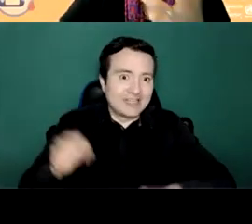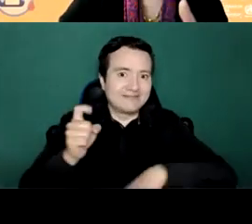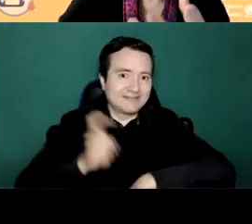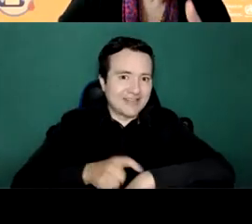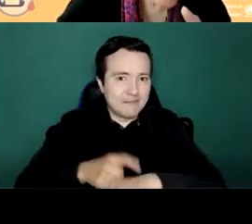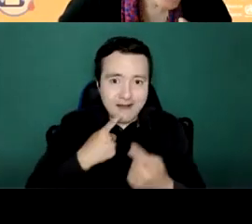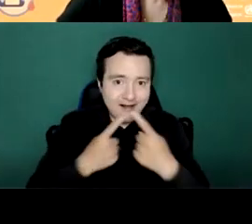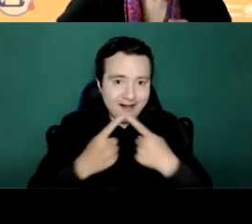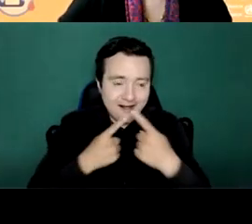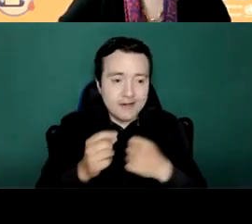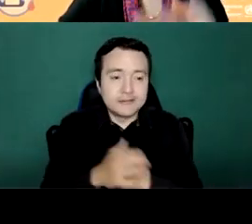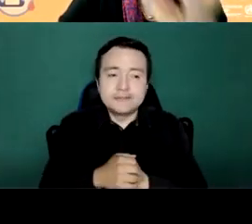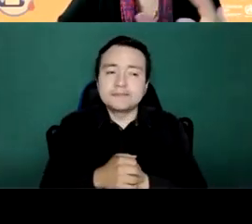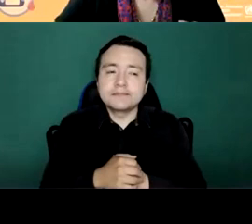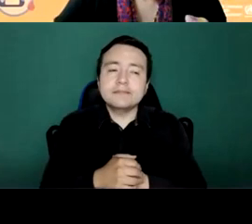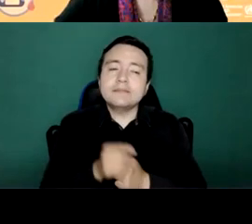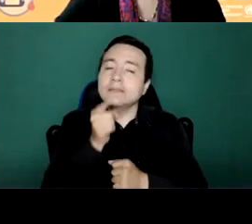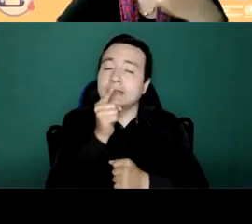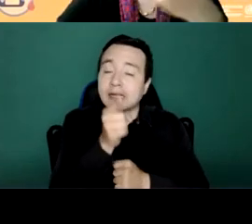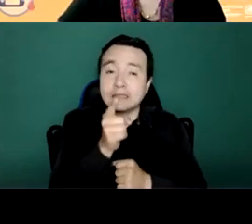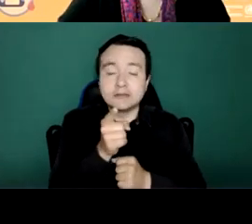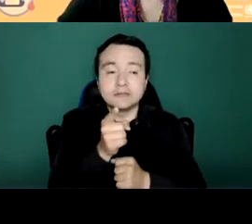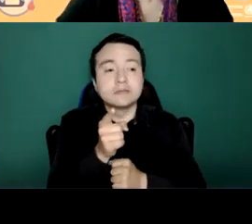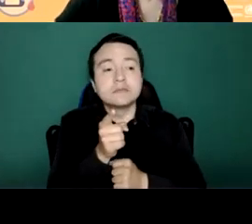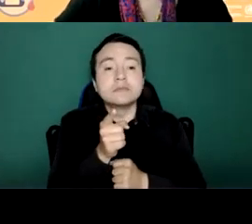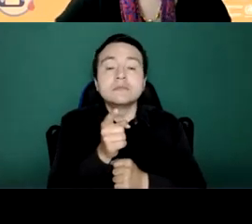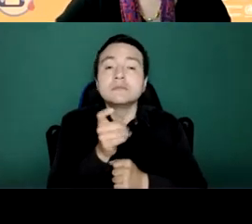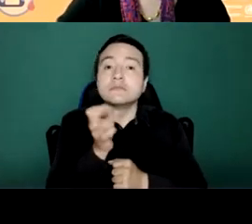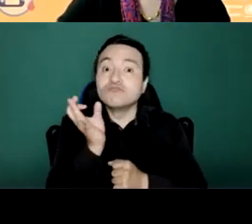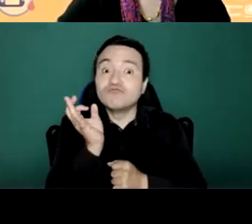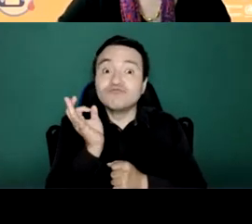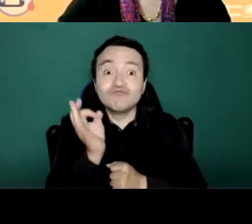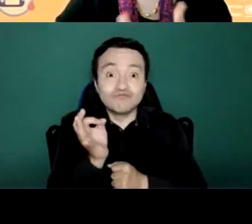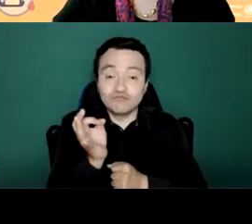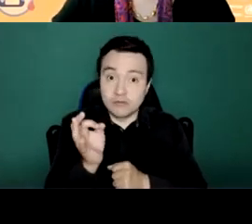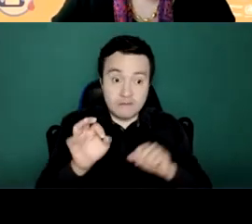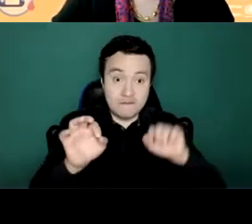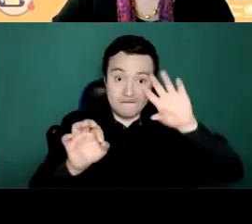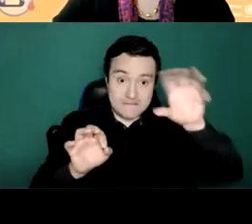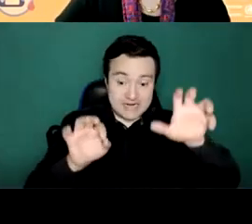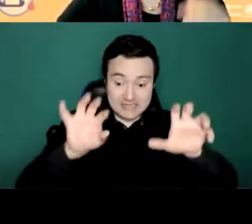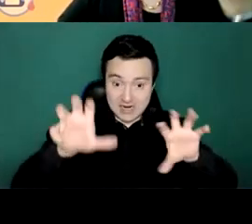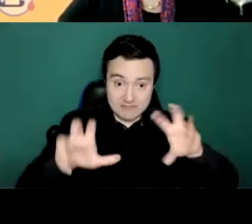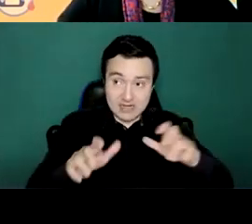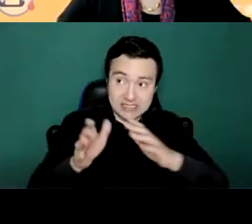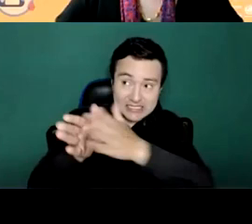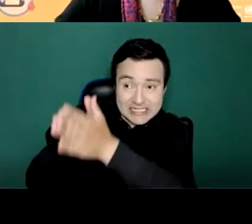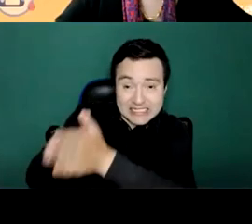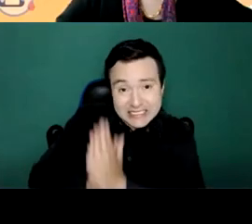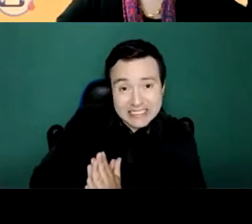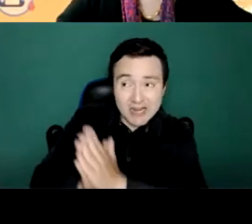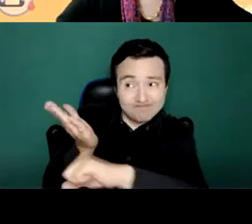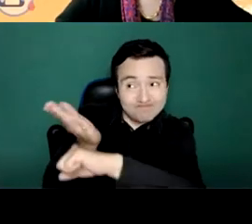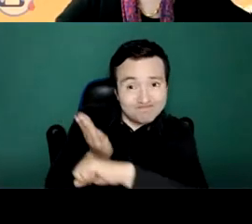to skip this part so that we can leave more time for the discussion the countries countries are requesting who to increase its